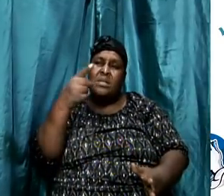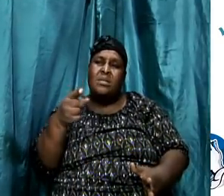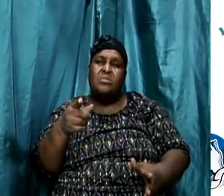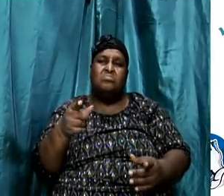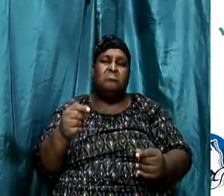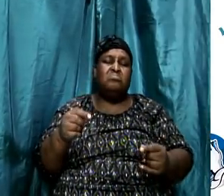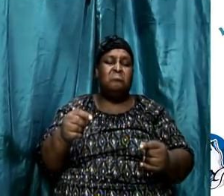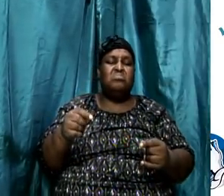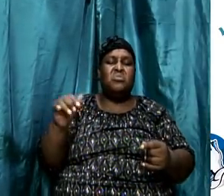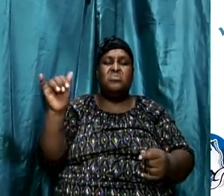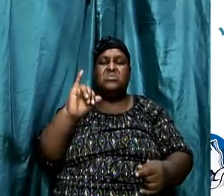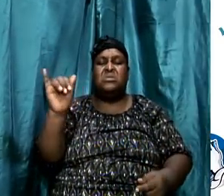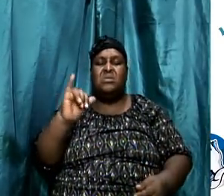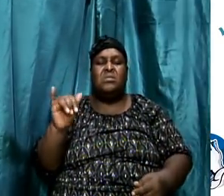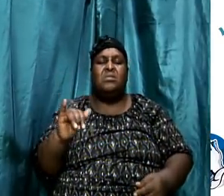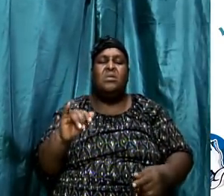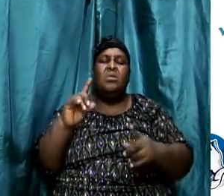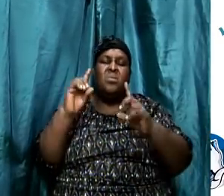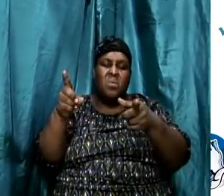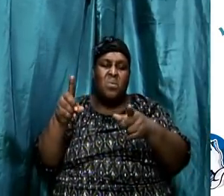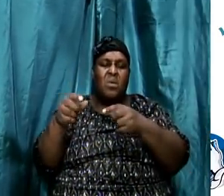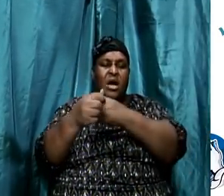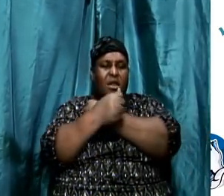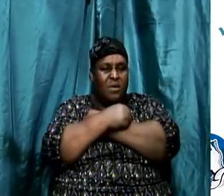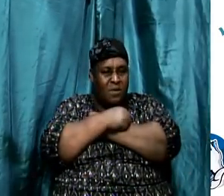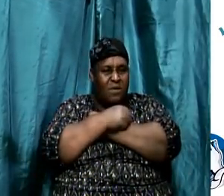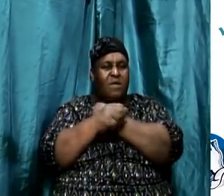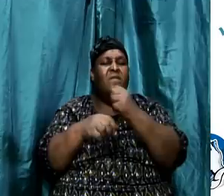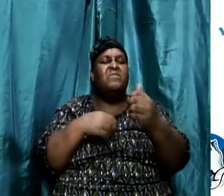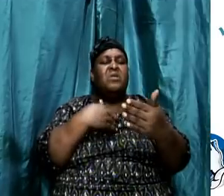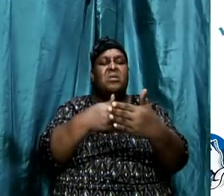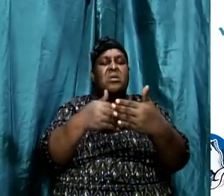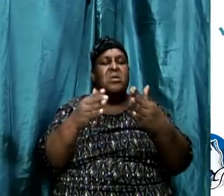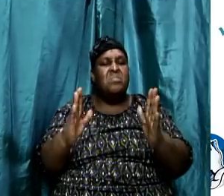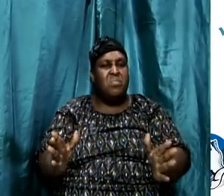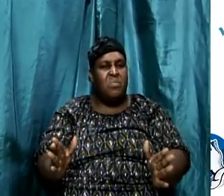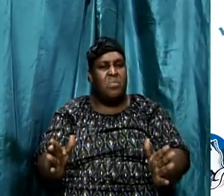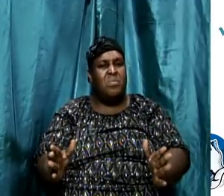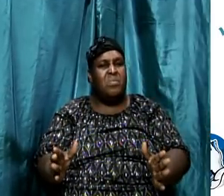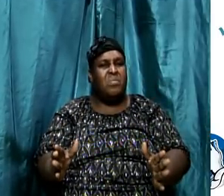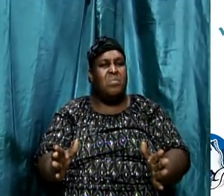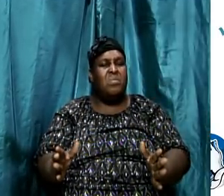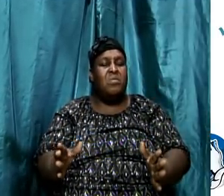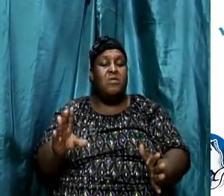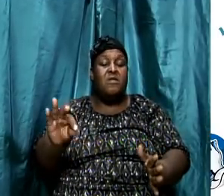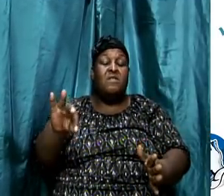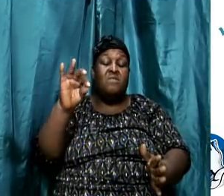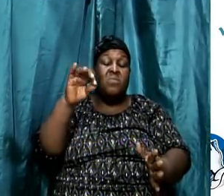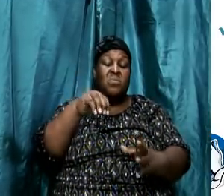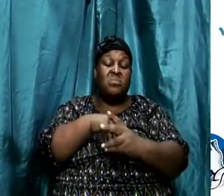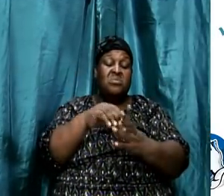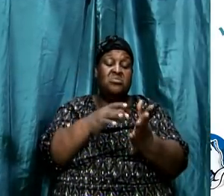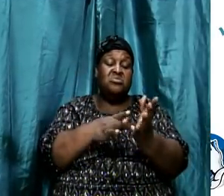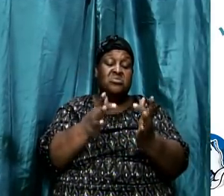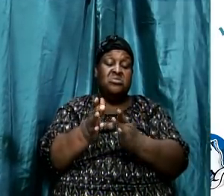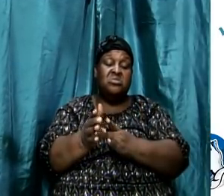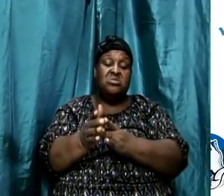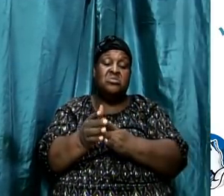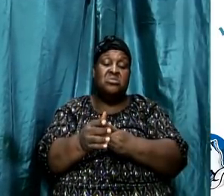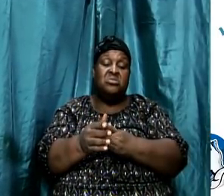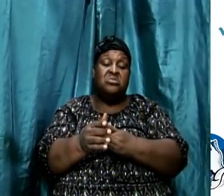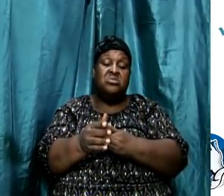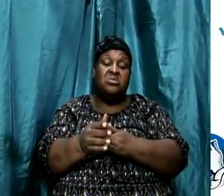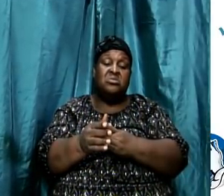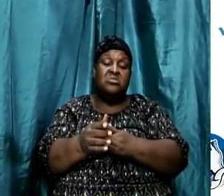likewise. In other words you must go and love your neighbor. Our understanding of neighbor is found in Jesus' answer to the lawyer's question. Who is my neighbor?